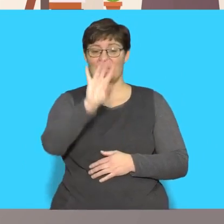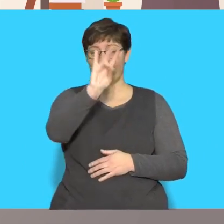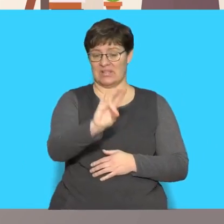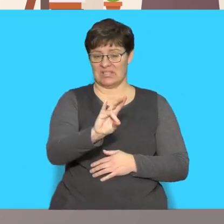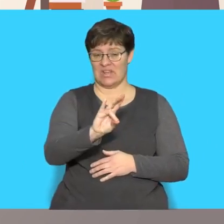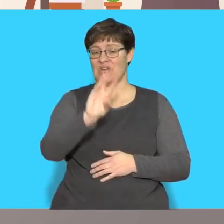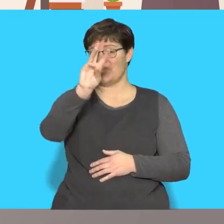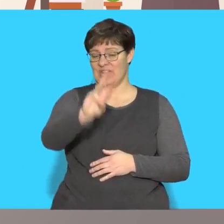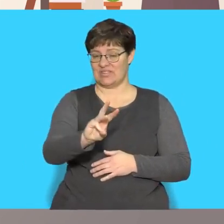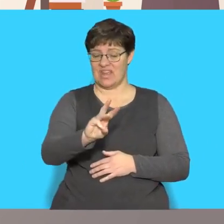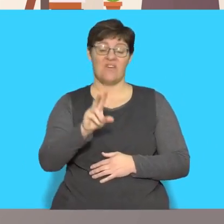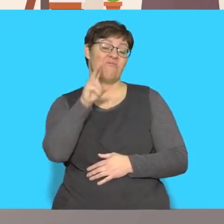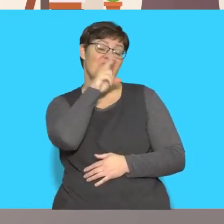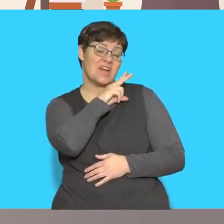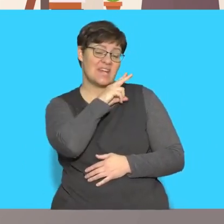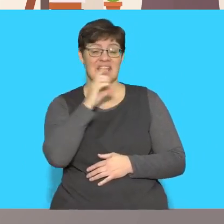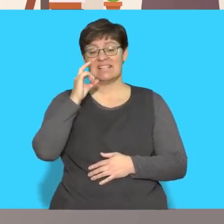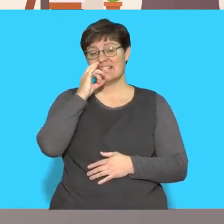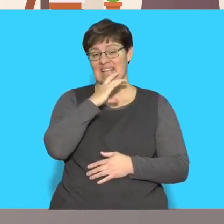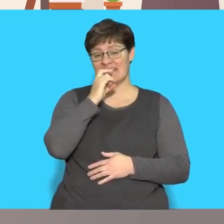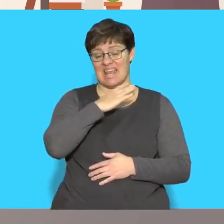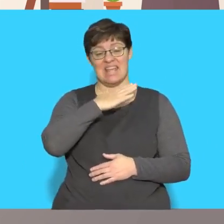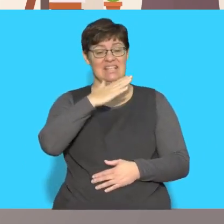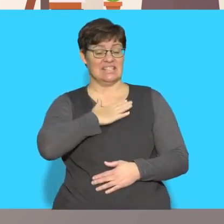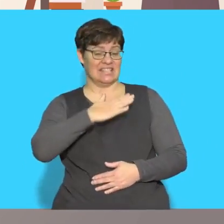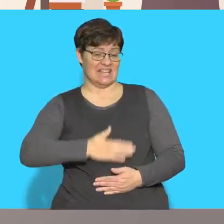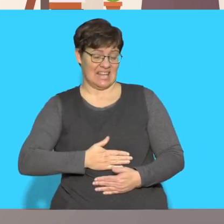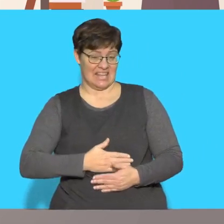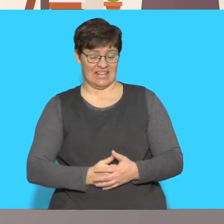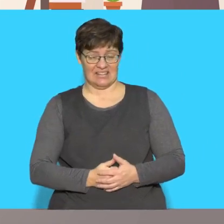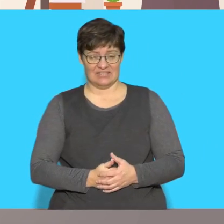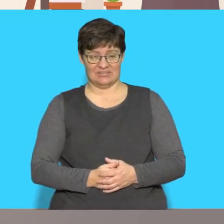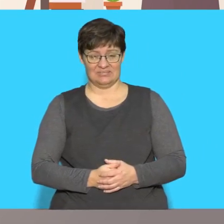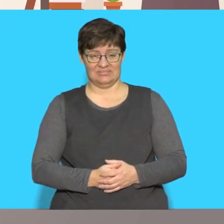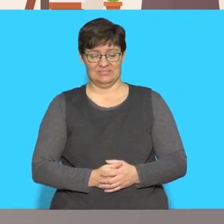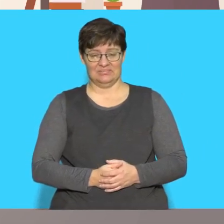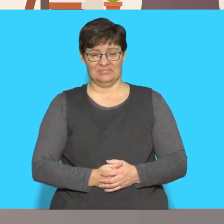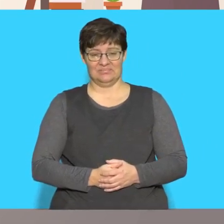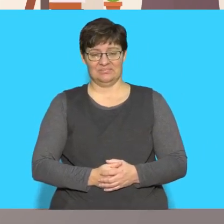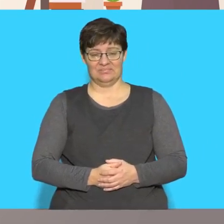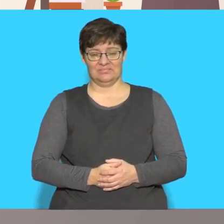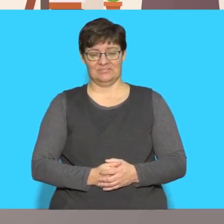Tuesday, Wednesday, Thursday, Friday, Saturday and Sunday.